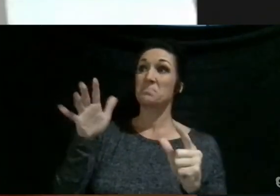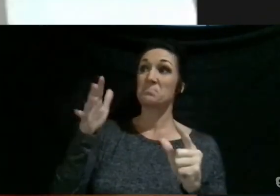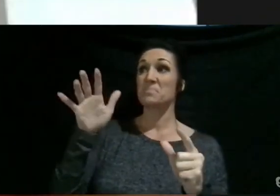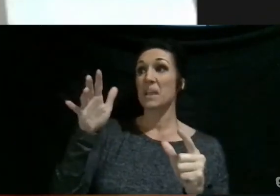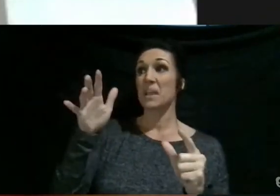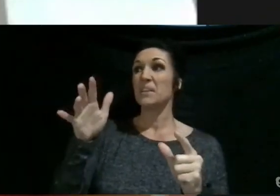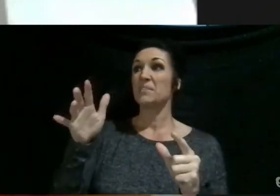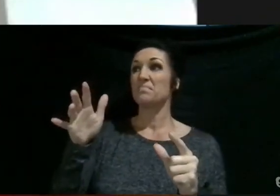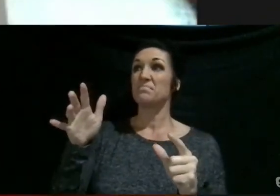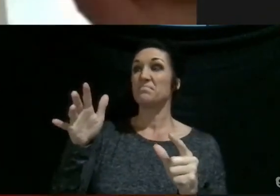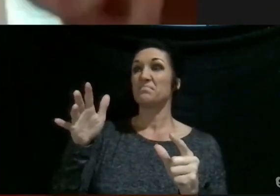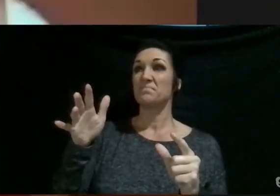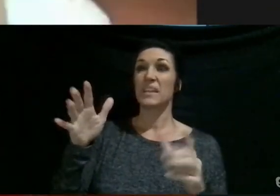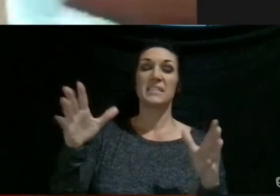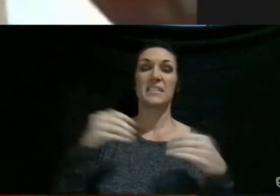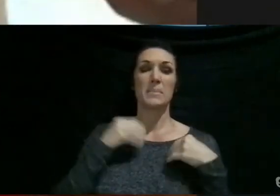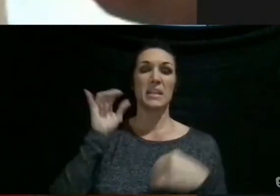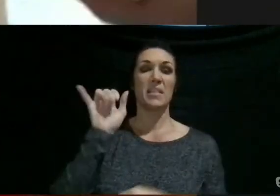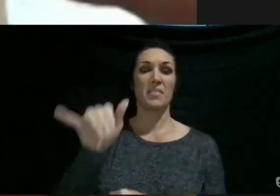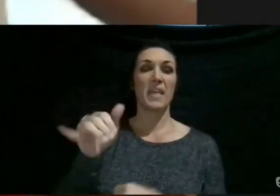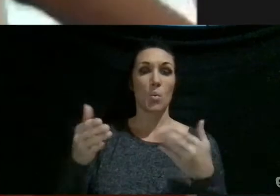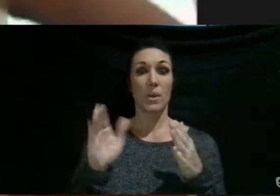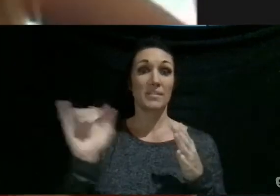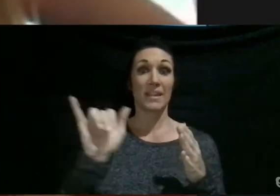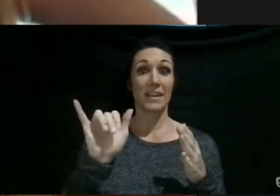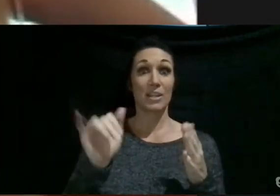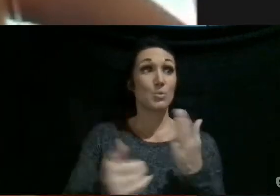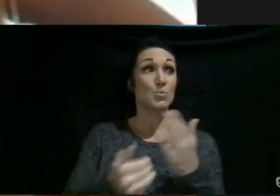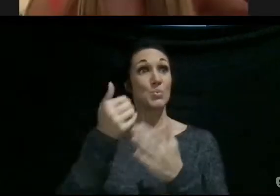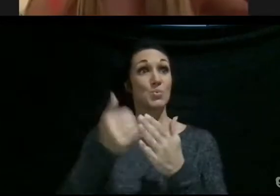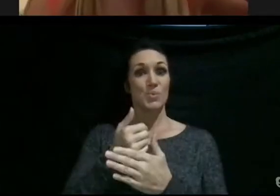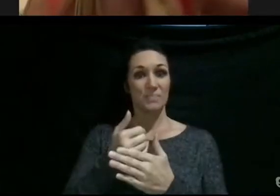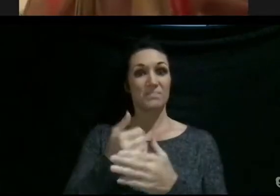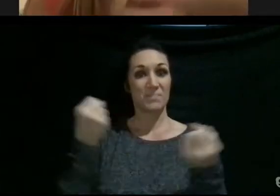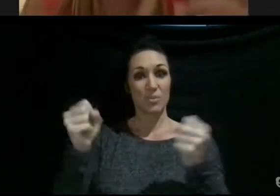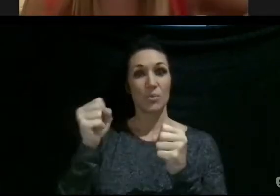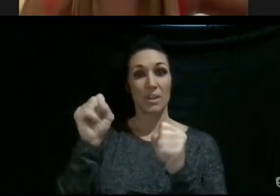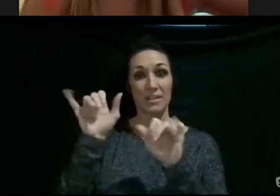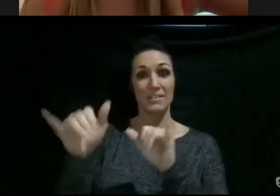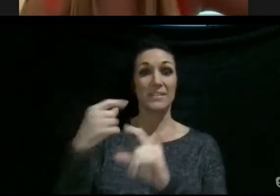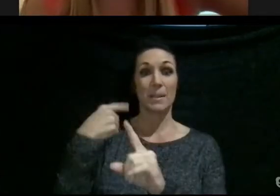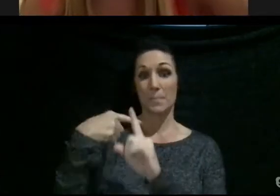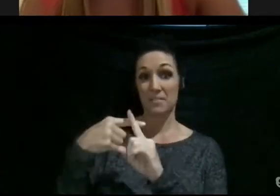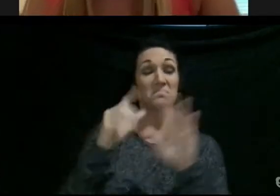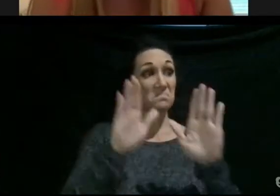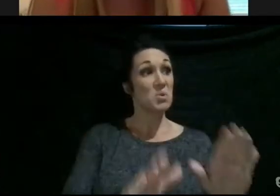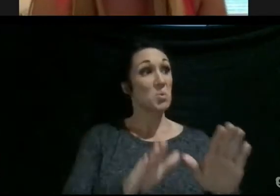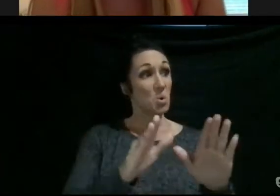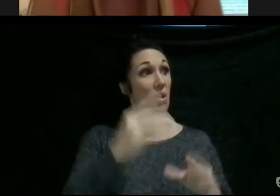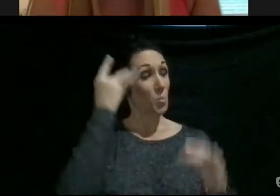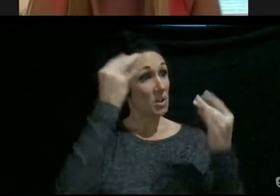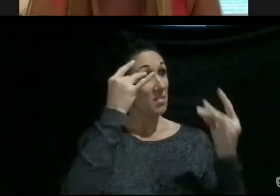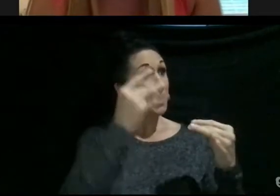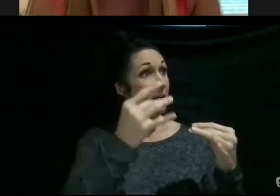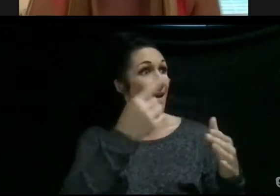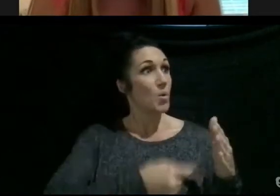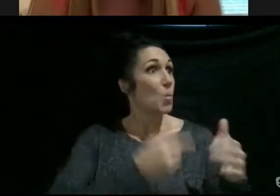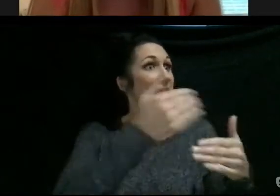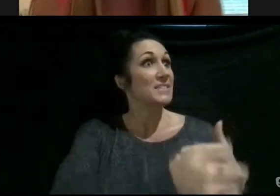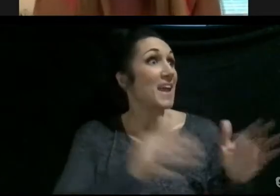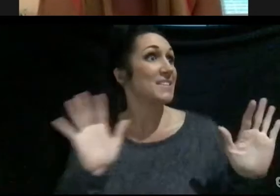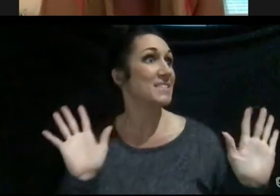that way. It's, like, it's going to be, like, a whole thing, so we're just trying to stay positive. That's a great way to think about it. Like, what's next?